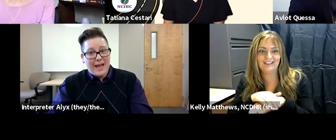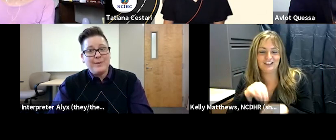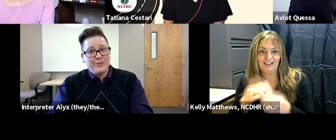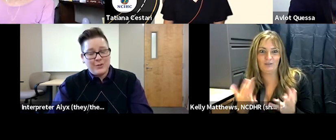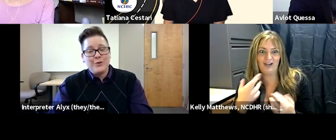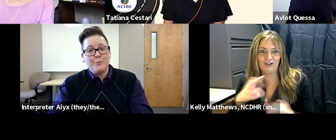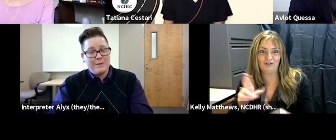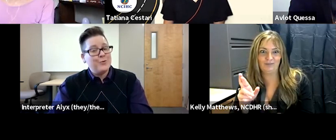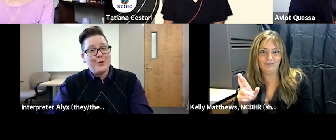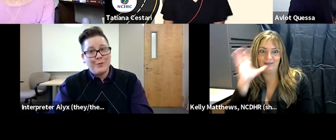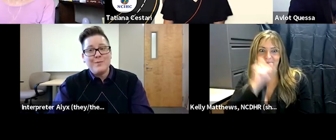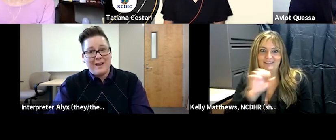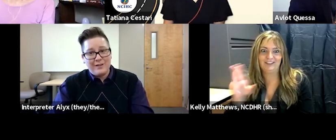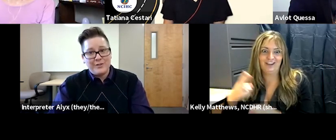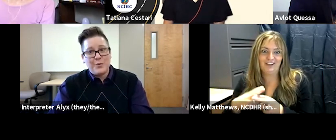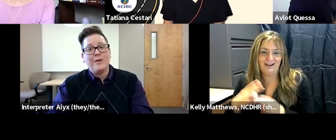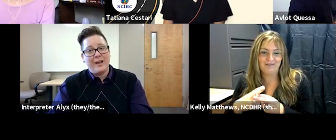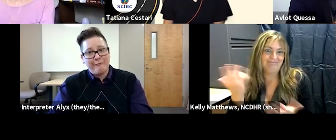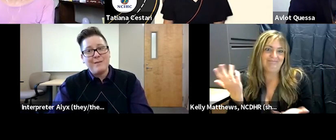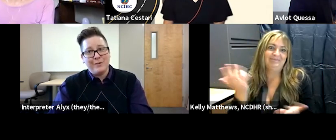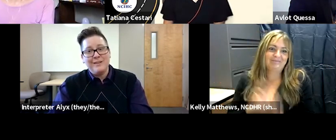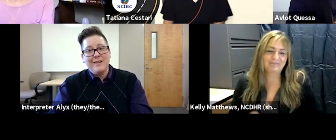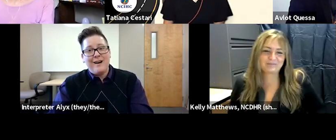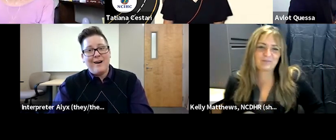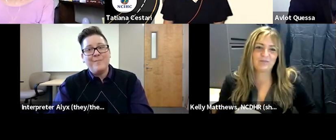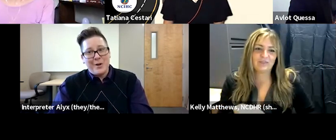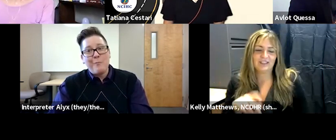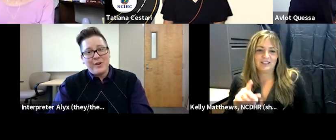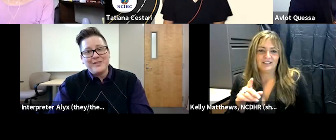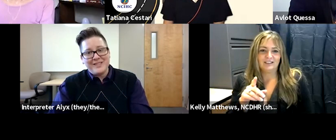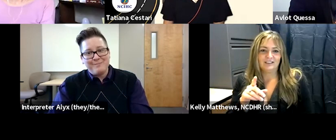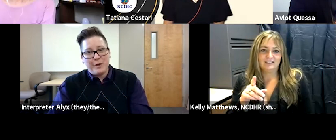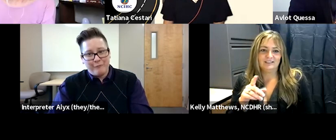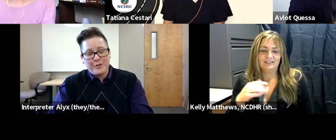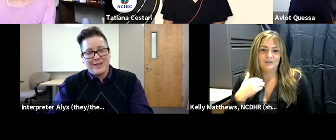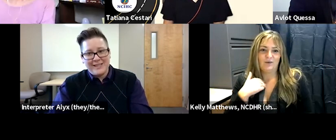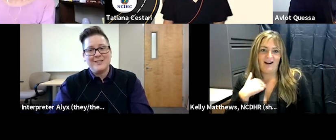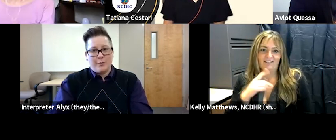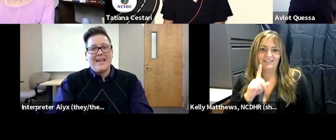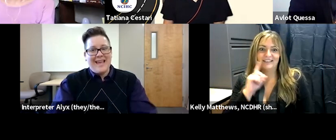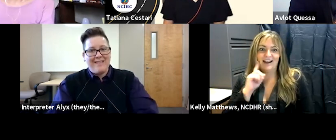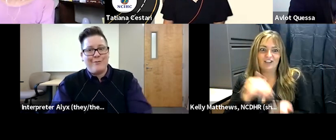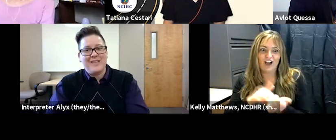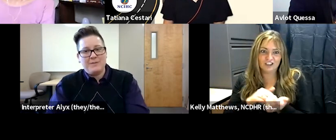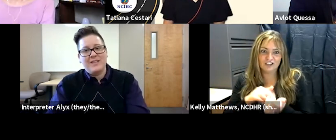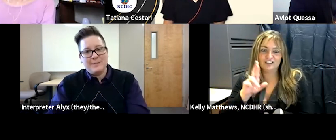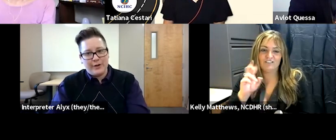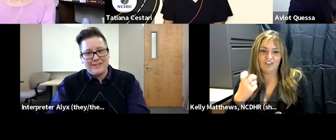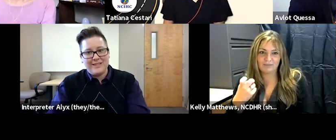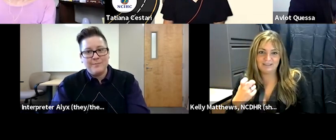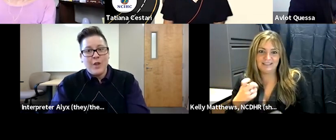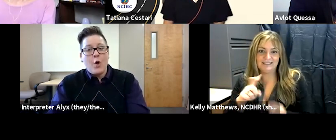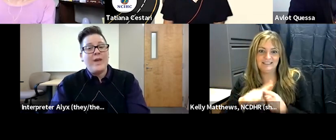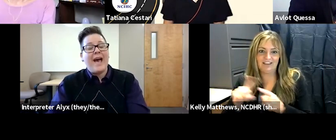what sometimes happens to people who don't speak english or deaf people um in our medical system unfortunately so they get those types of